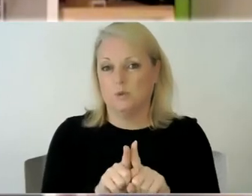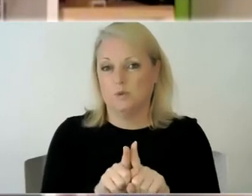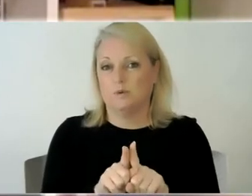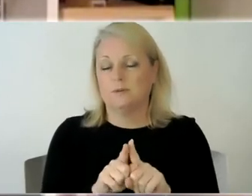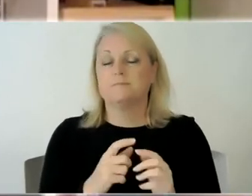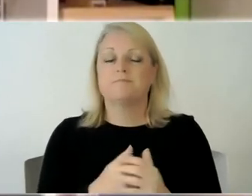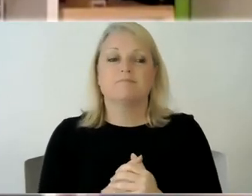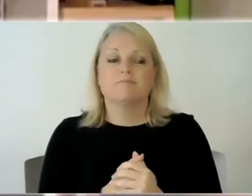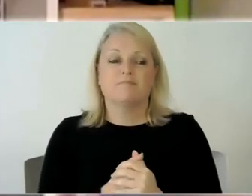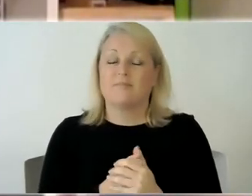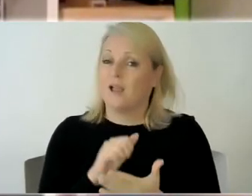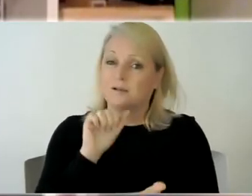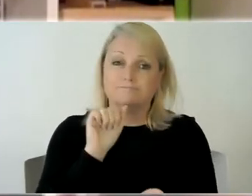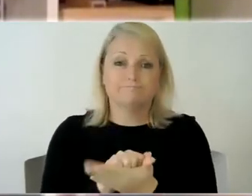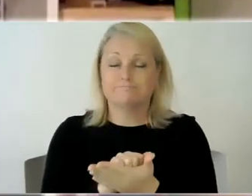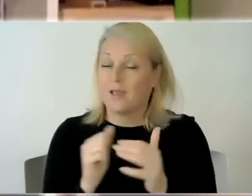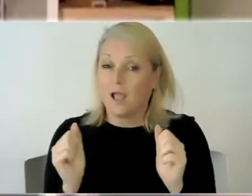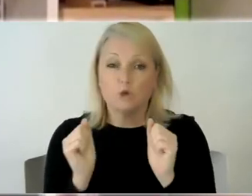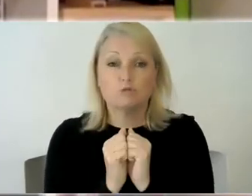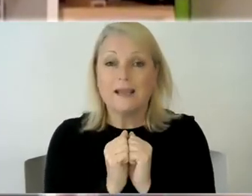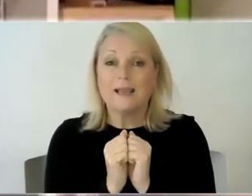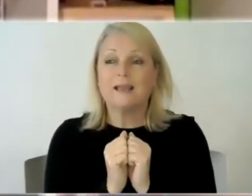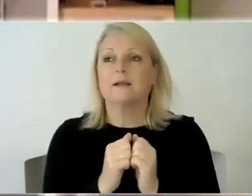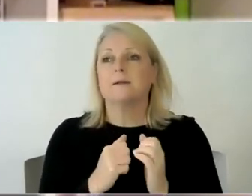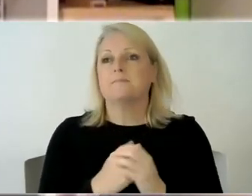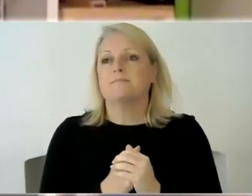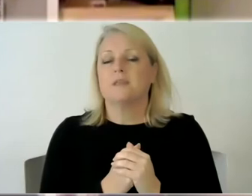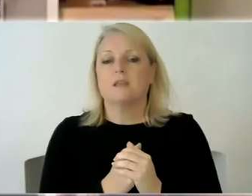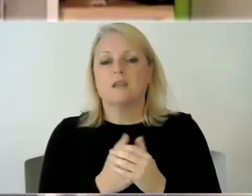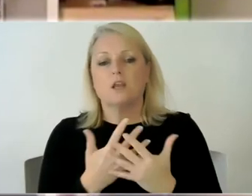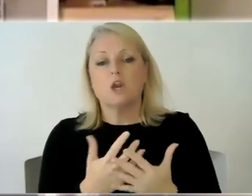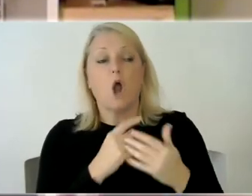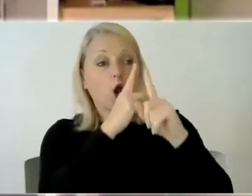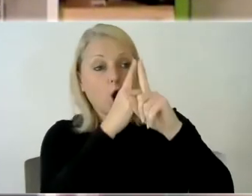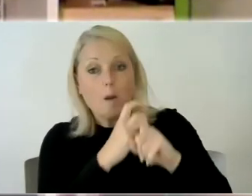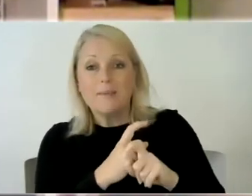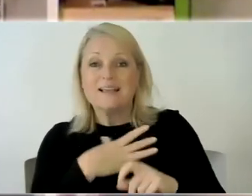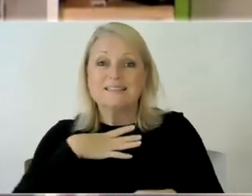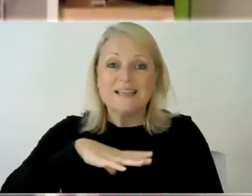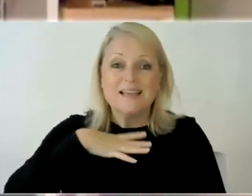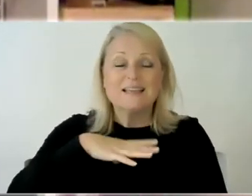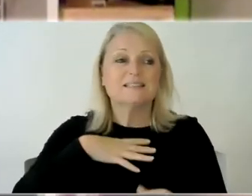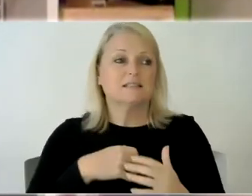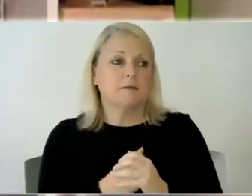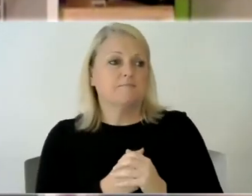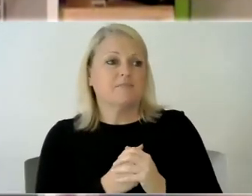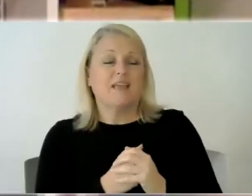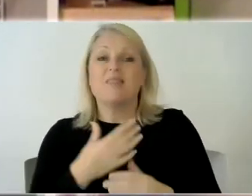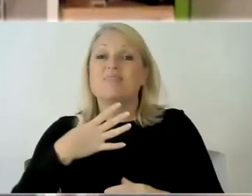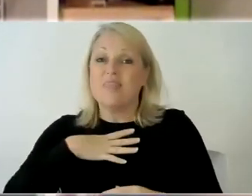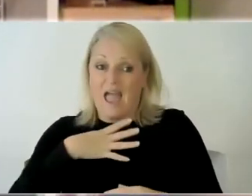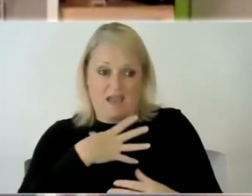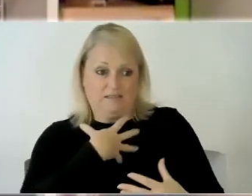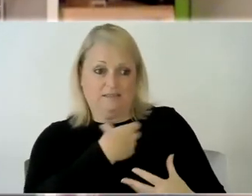so important because you know our kids have complex needs and and need a lot of care and a lot of energy from us and